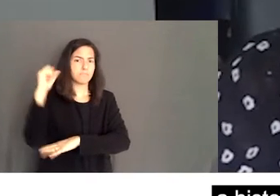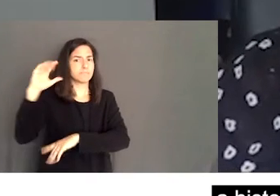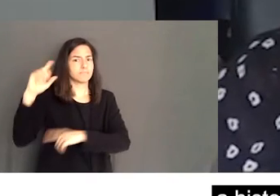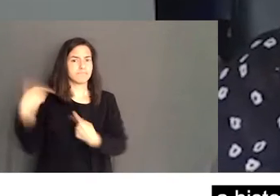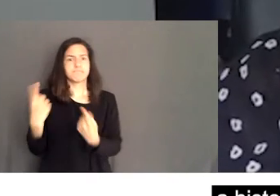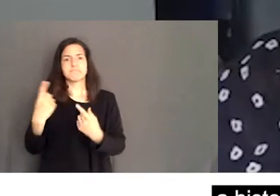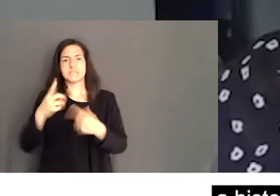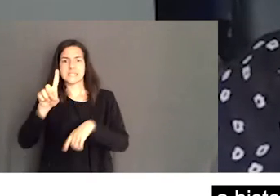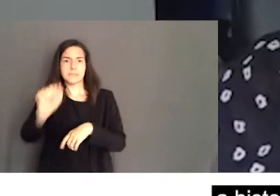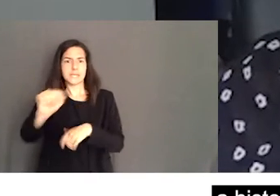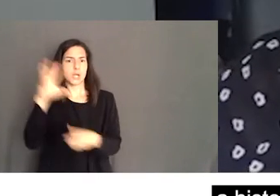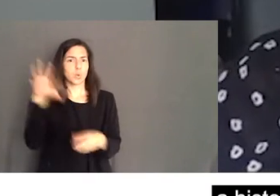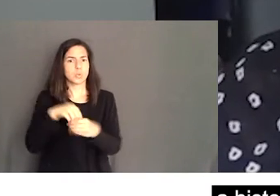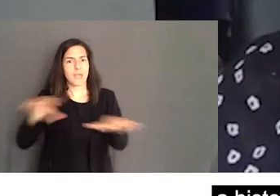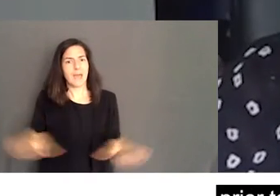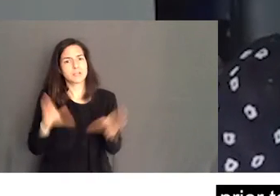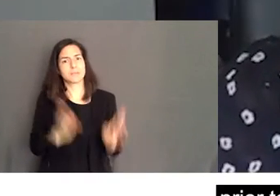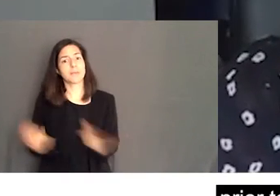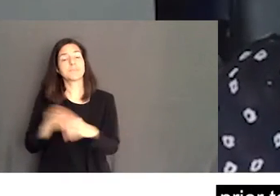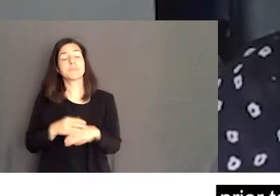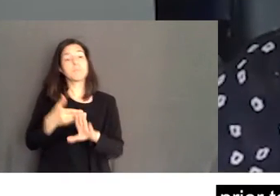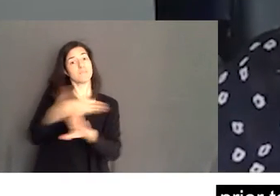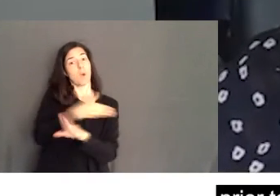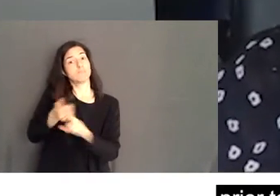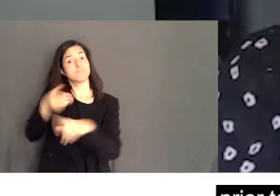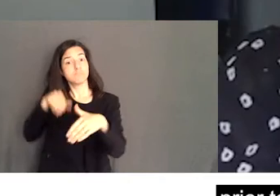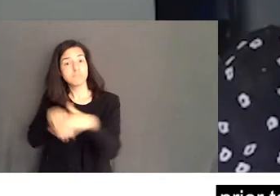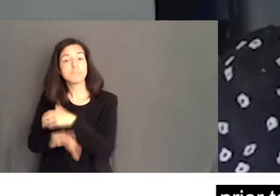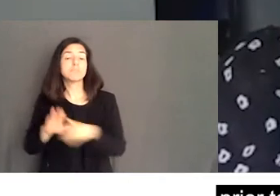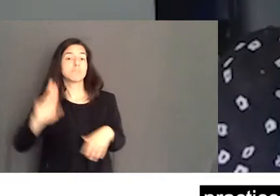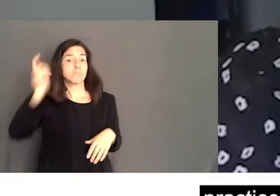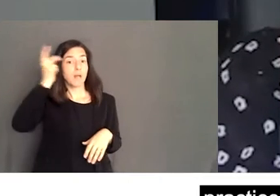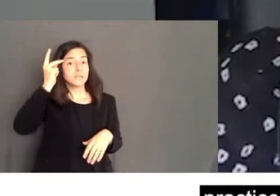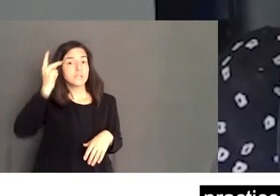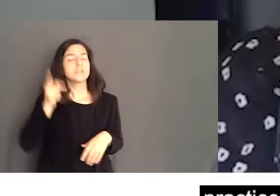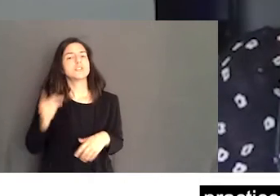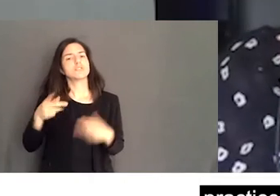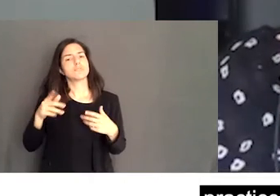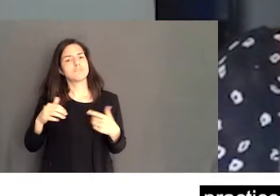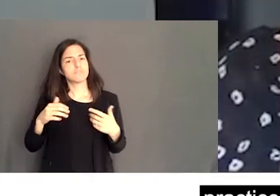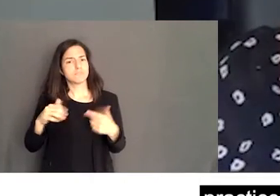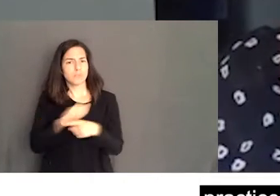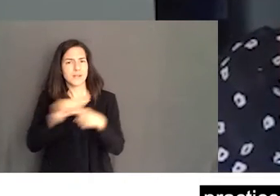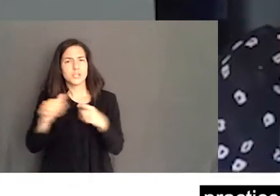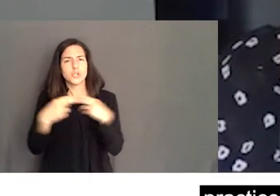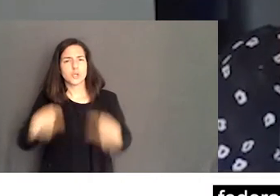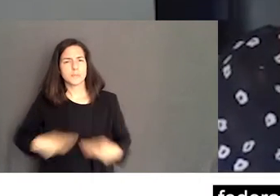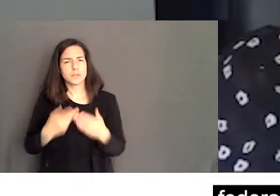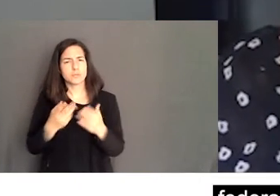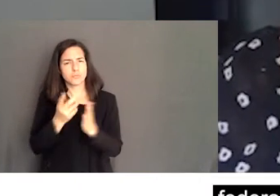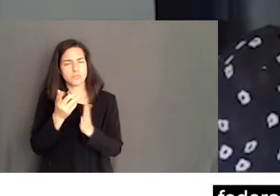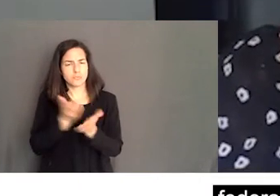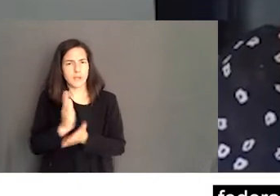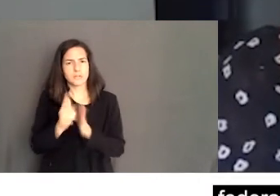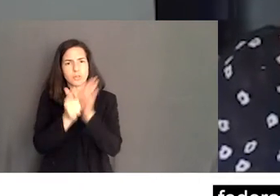Action Plan. Now, prior to entering politics, Minister Qualtrough practiced human rights law at the provincial and federal